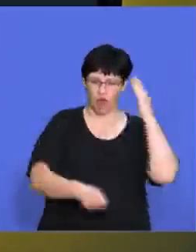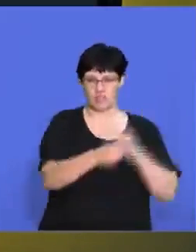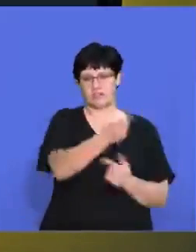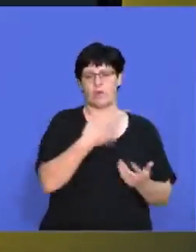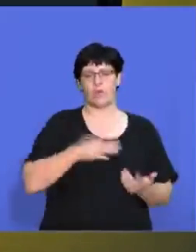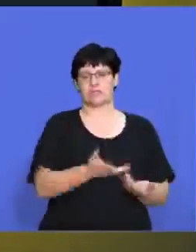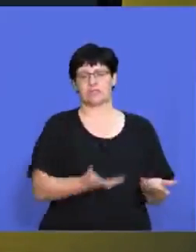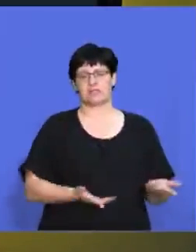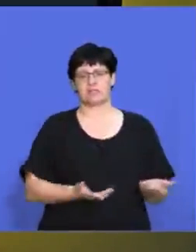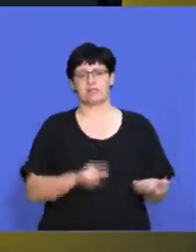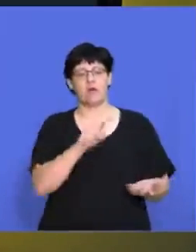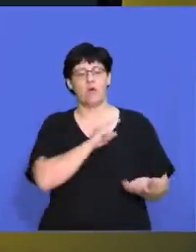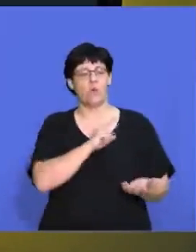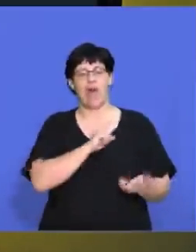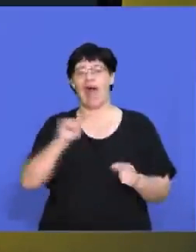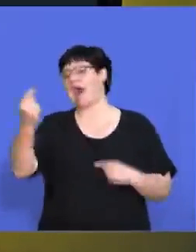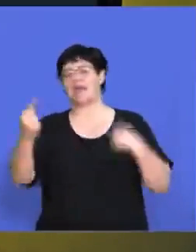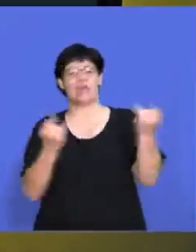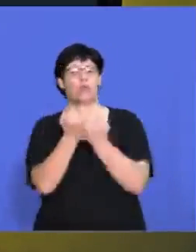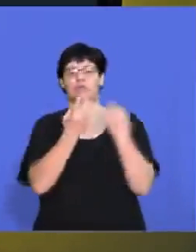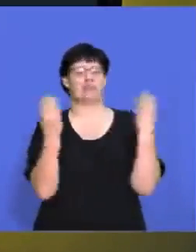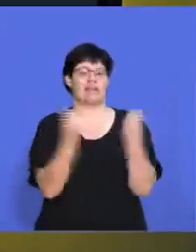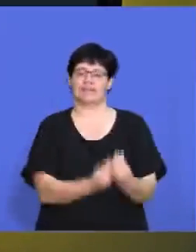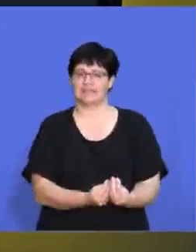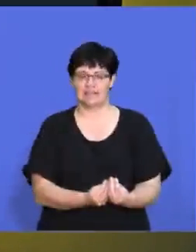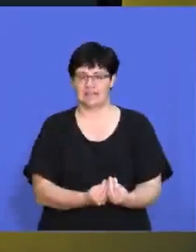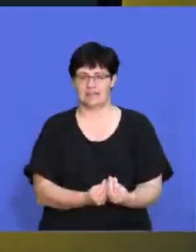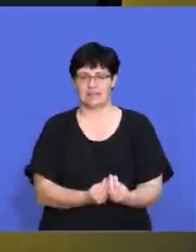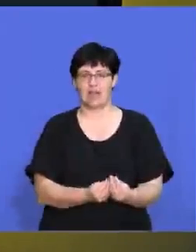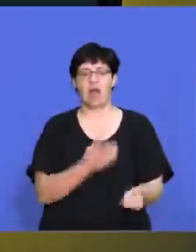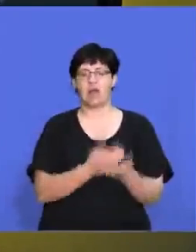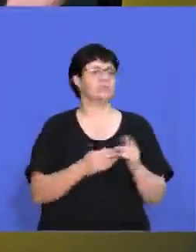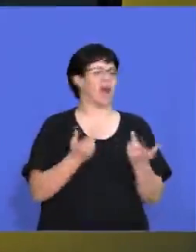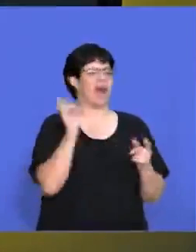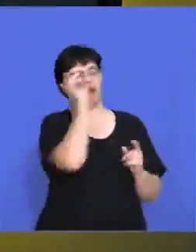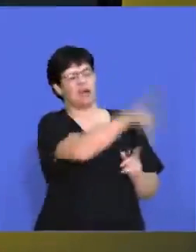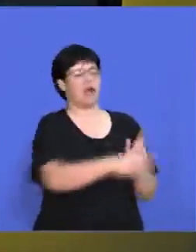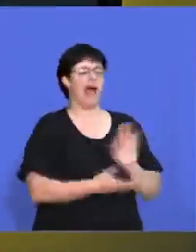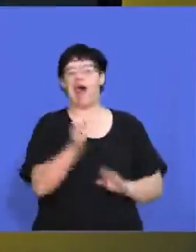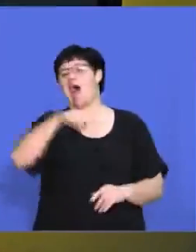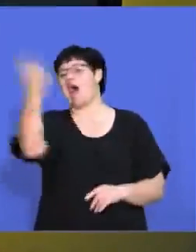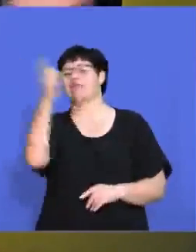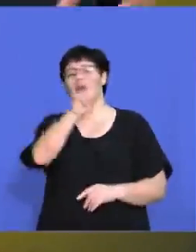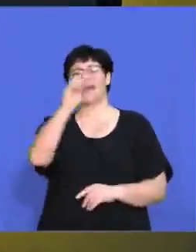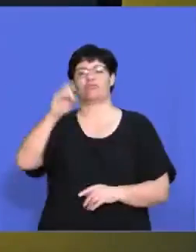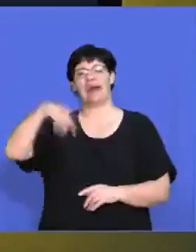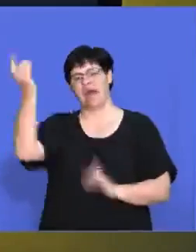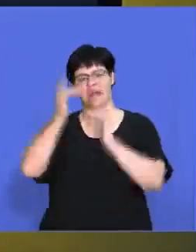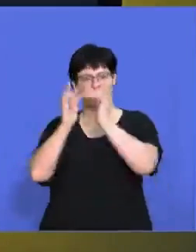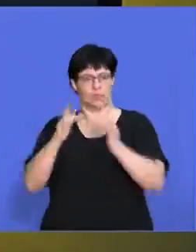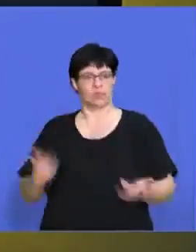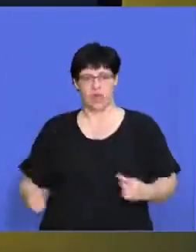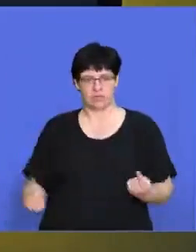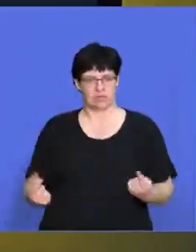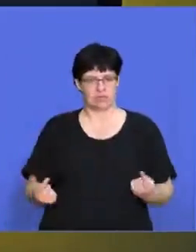because there isn't that much competition. We can't just go and find a hundred other cell phone networks to be the suppliers